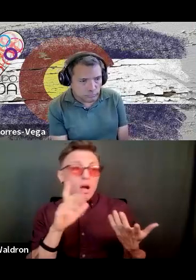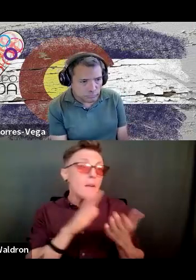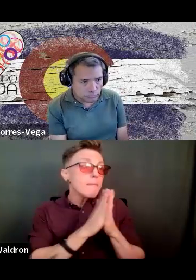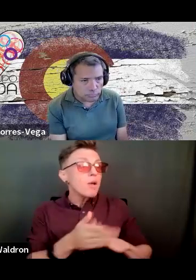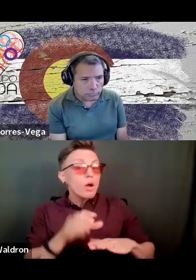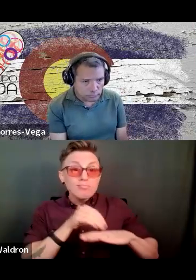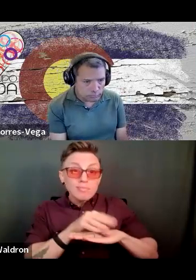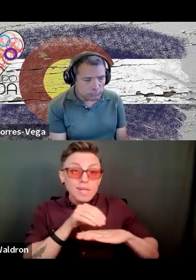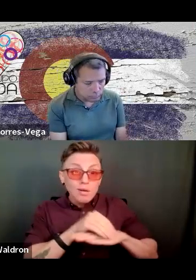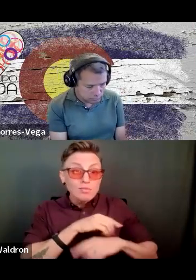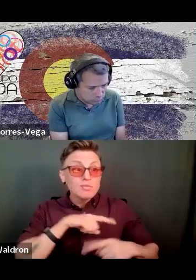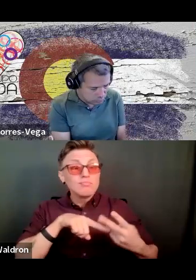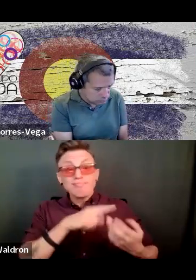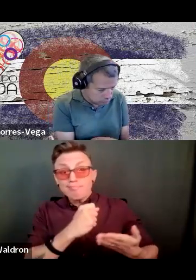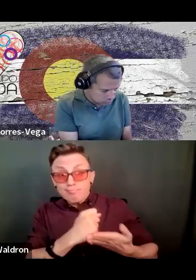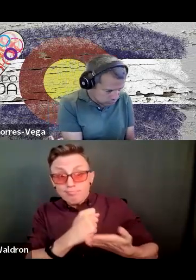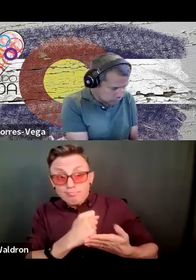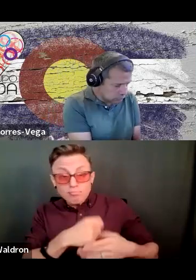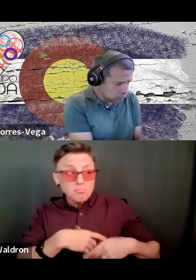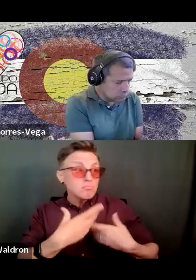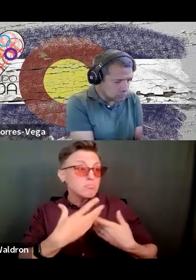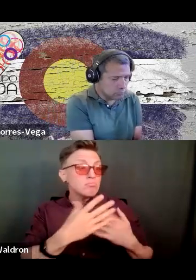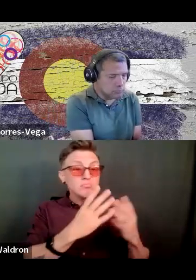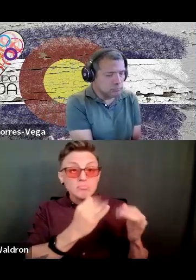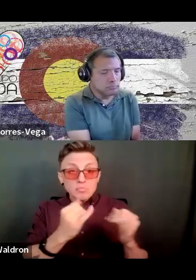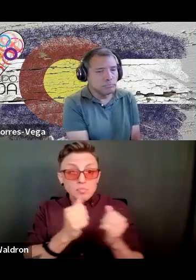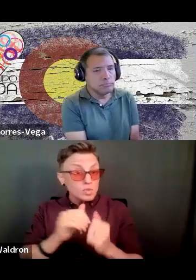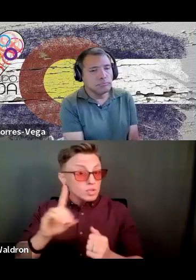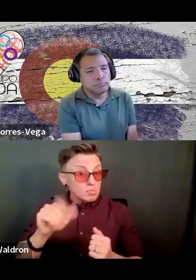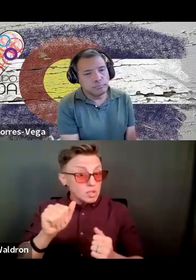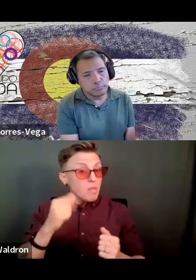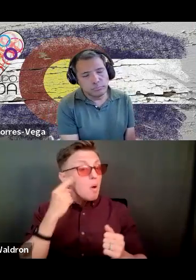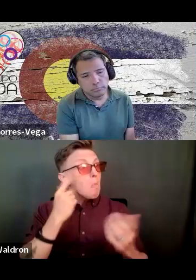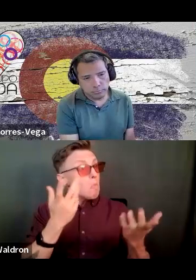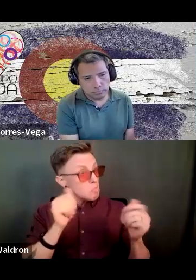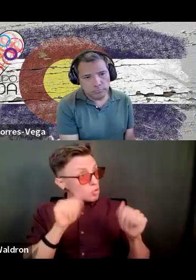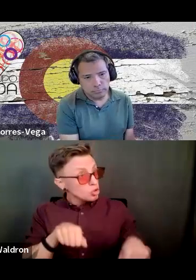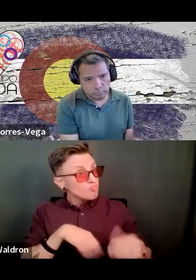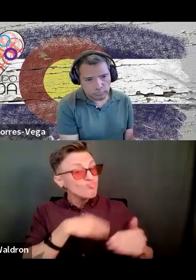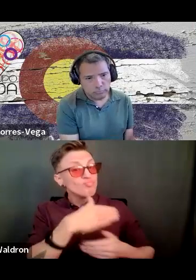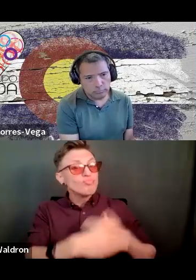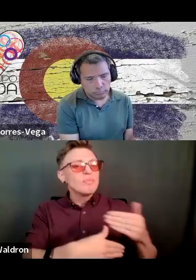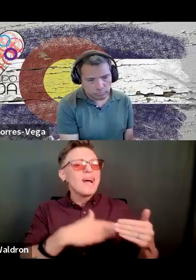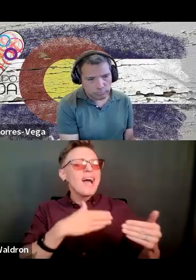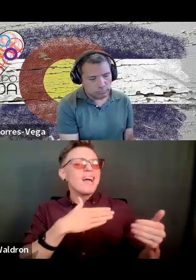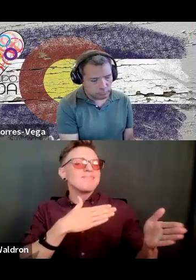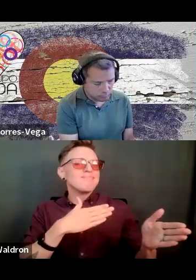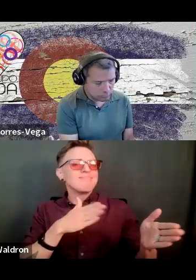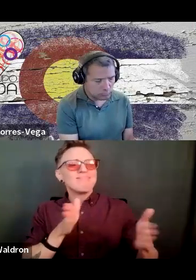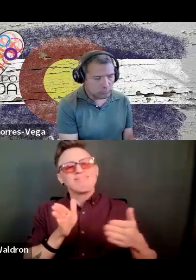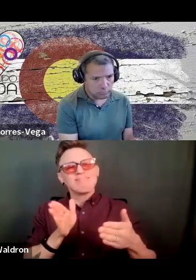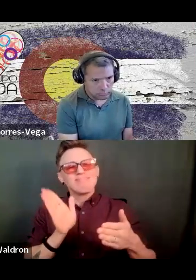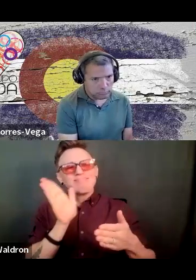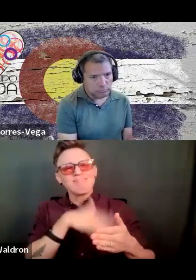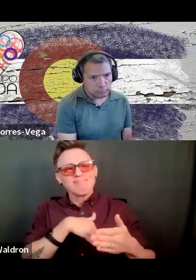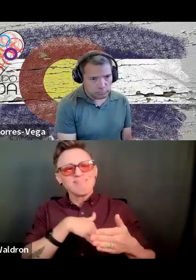of things, a therapy for individuals with disabilities. I kind of changed my mind because I started to realize